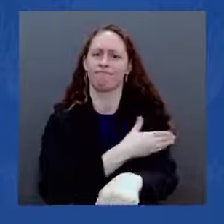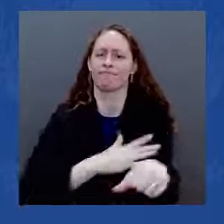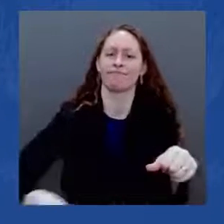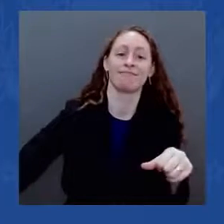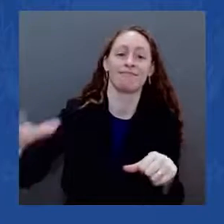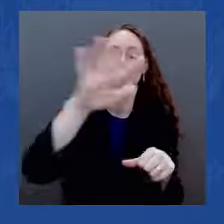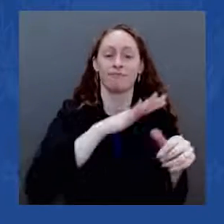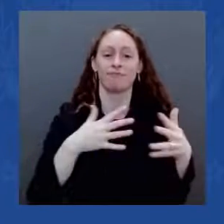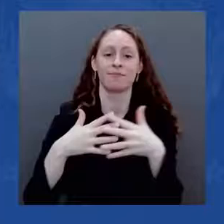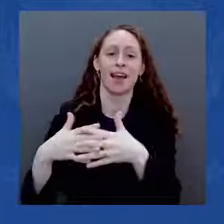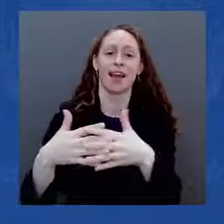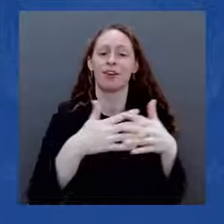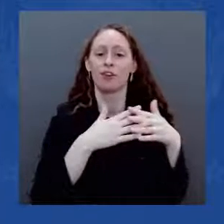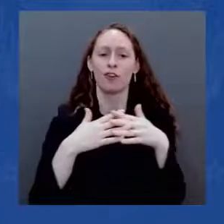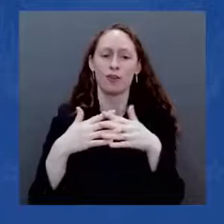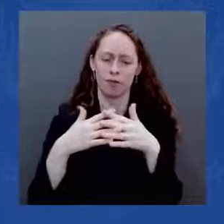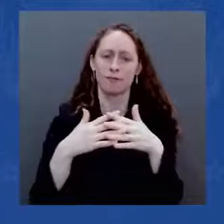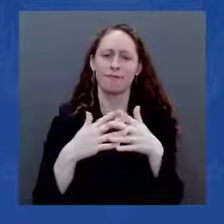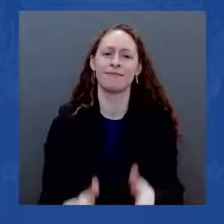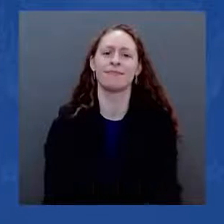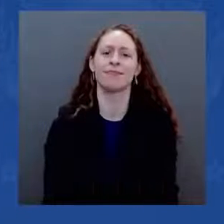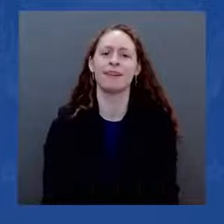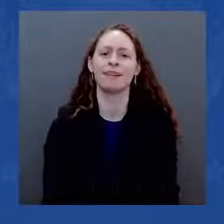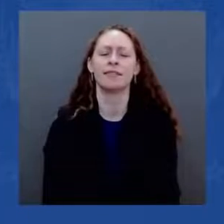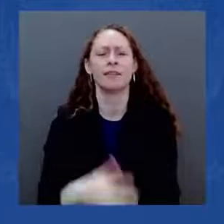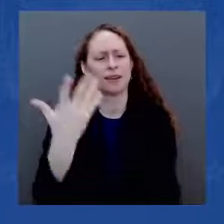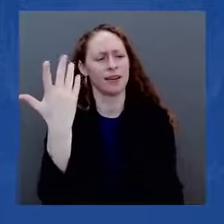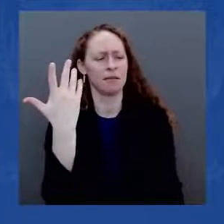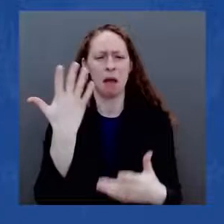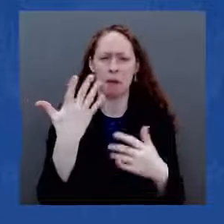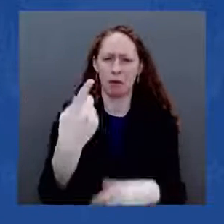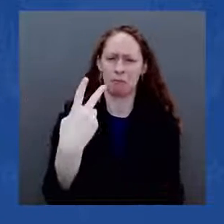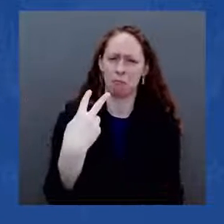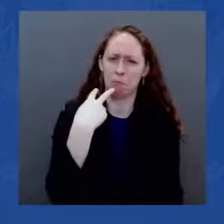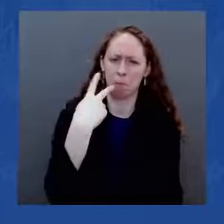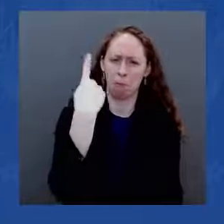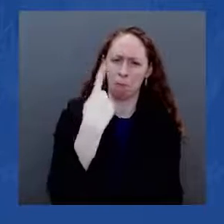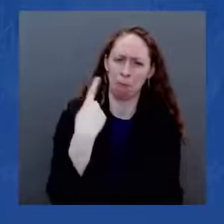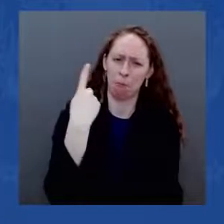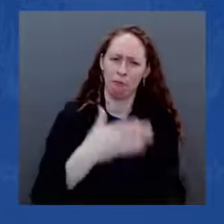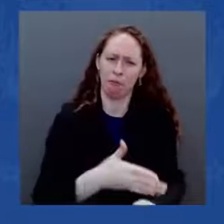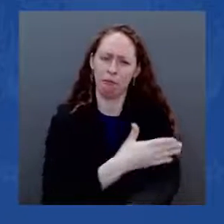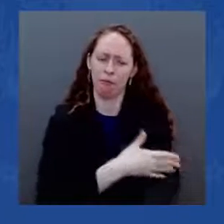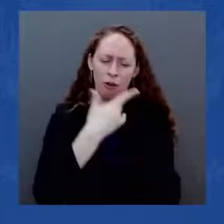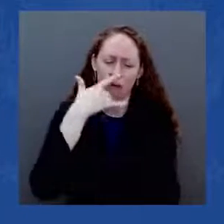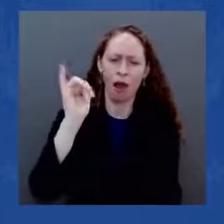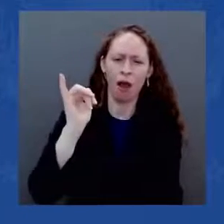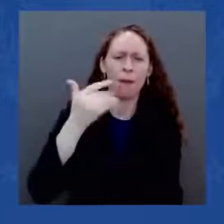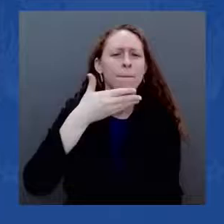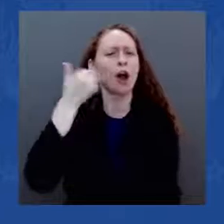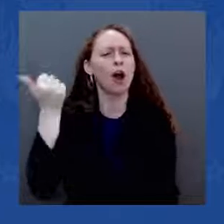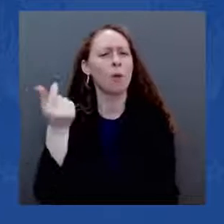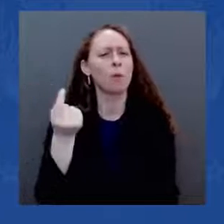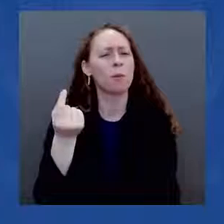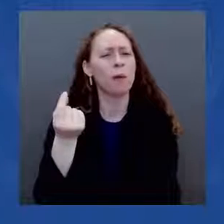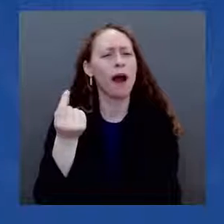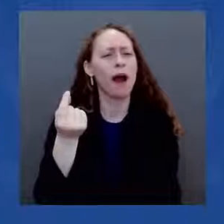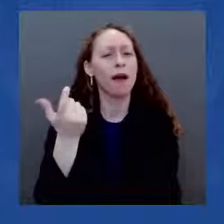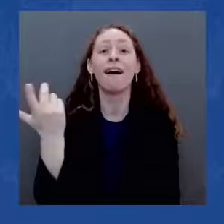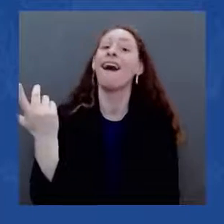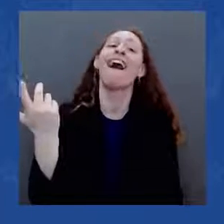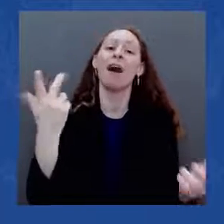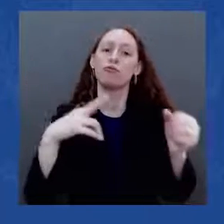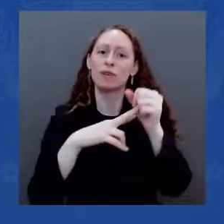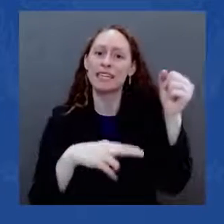America look like? Better looks like modern roads and bridges, rail and transit, so we can get to school and work on time.